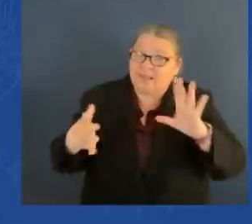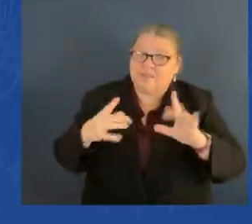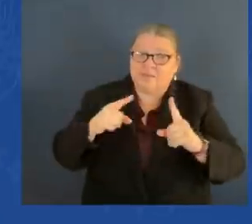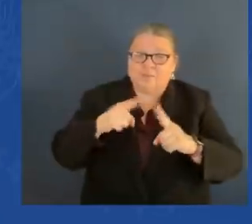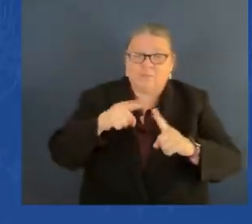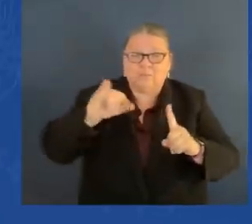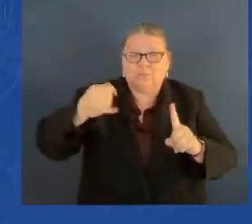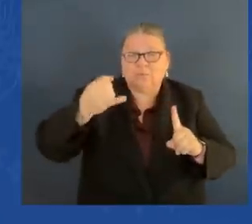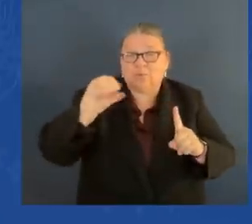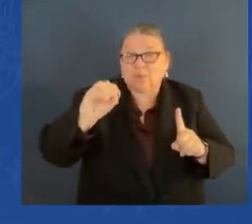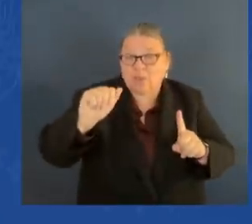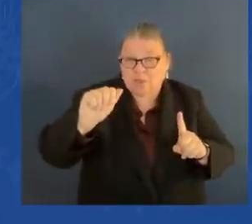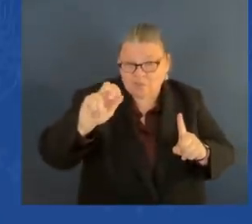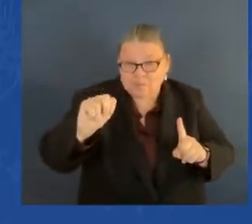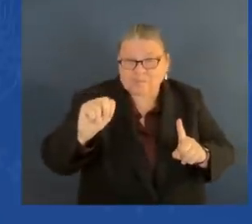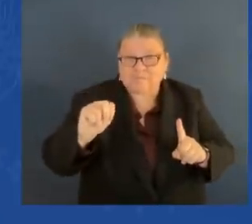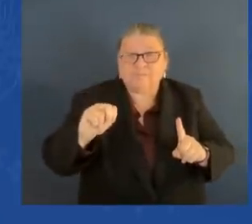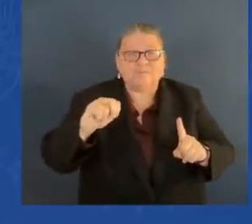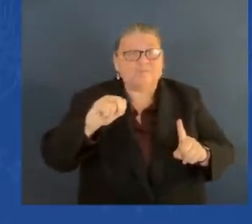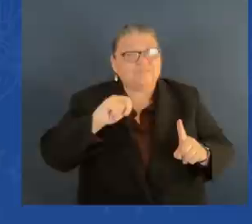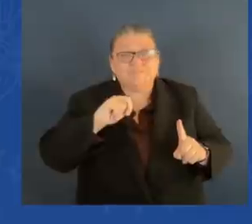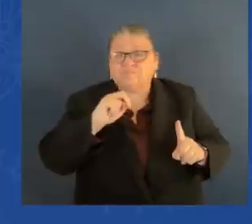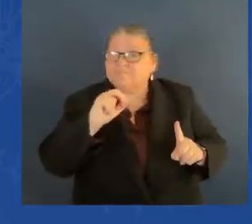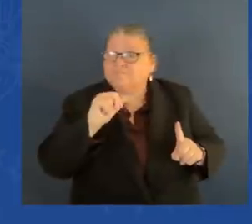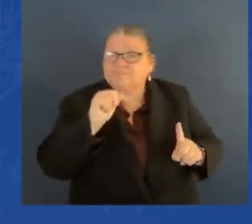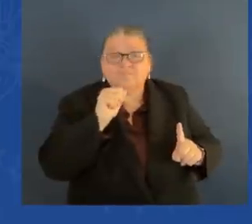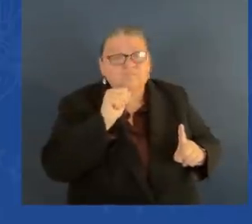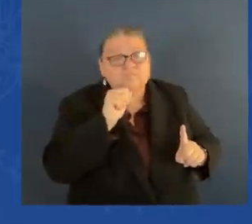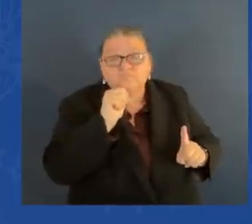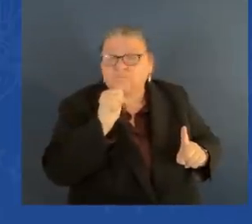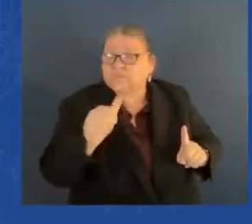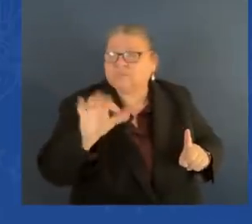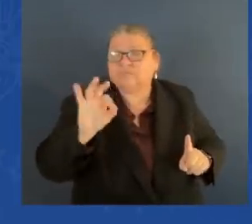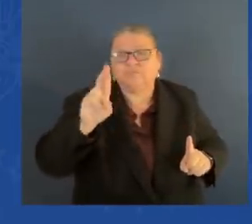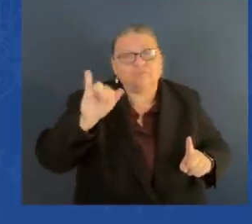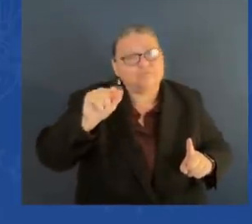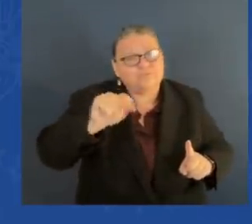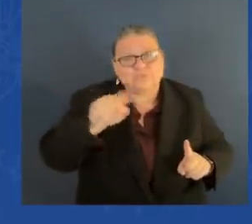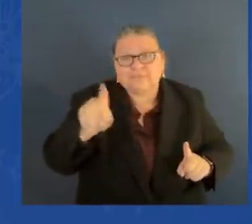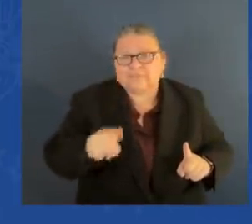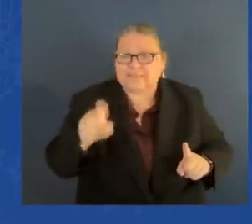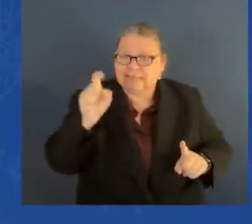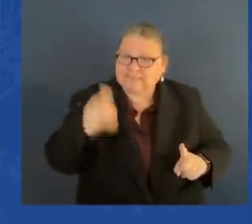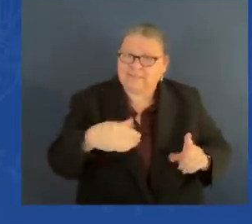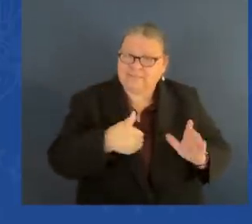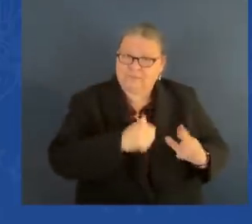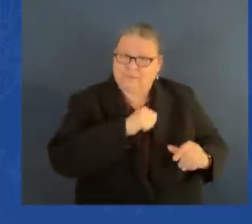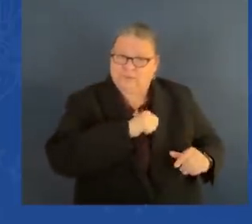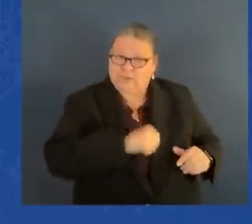He had delayed the surgery so he could be with all of us to reflect her light.